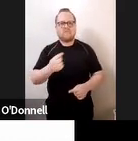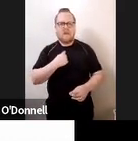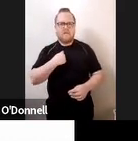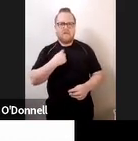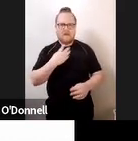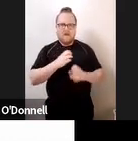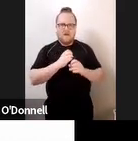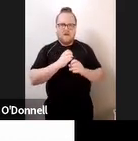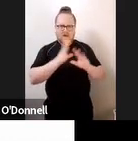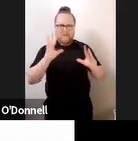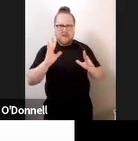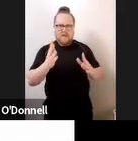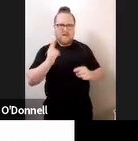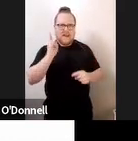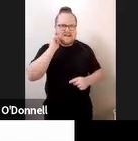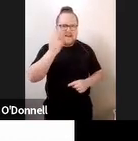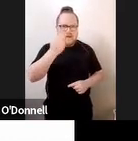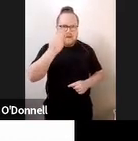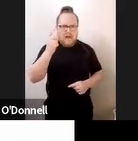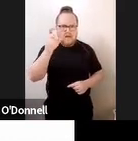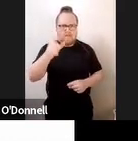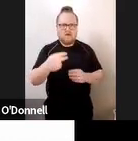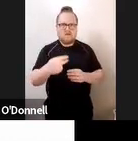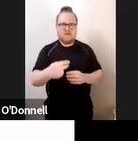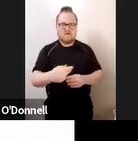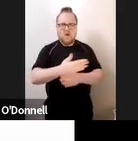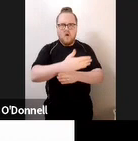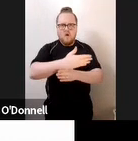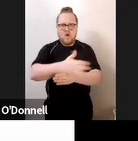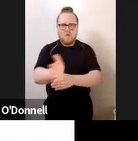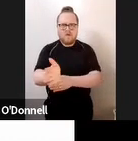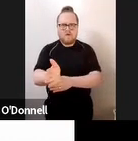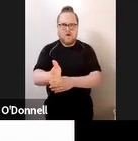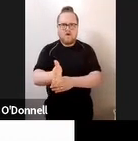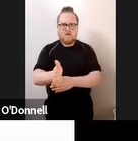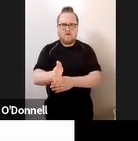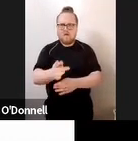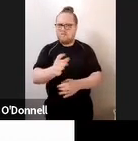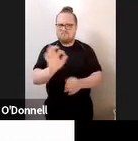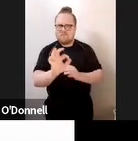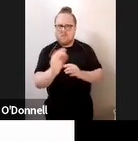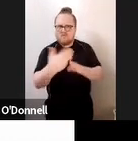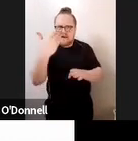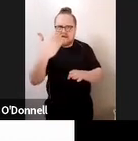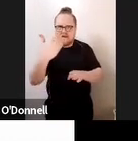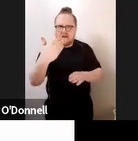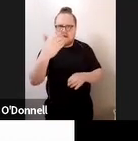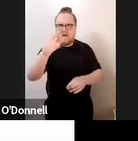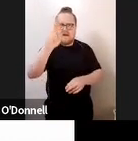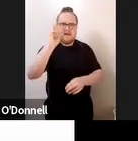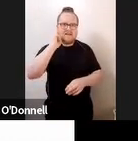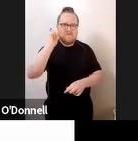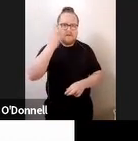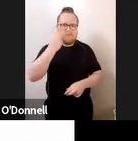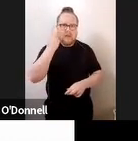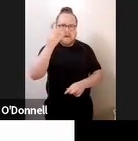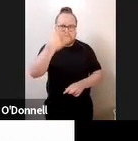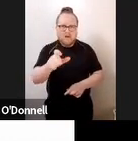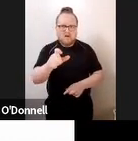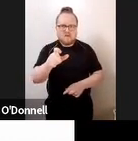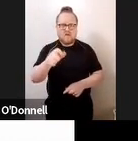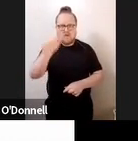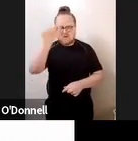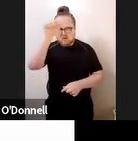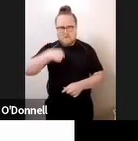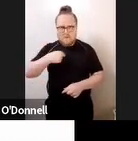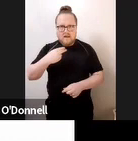information? Do they have a right to know that information? Why should the deafblind service user not know things about